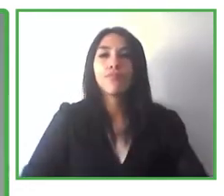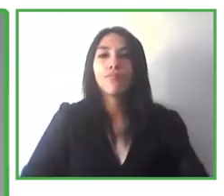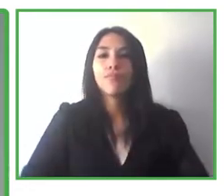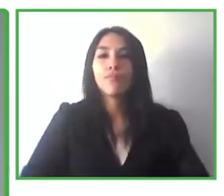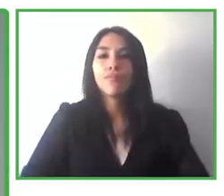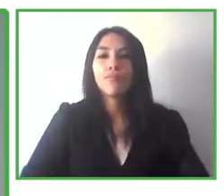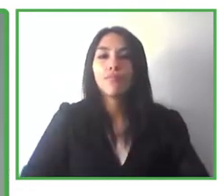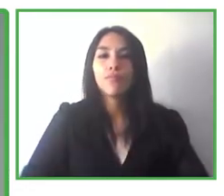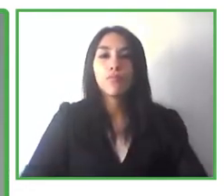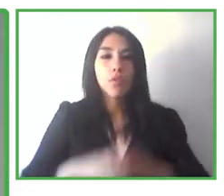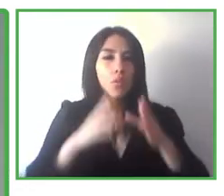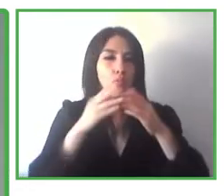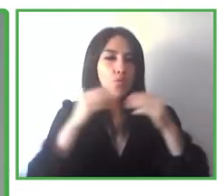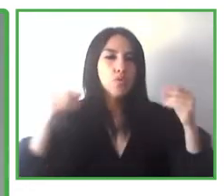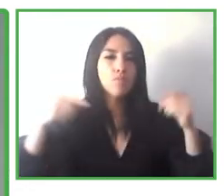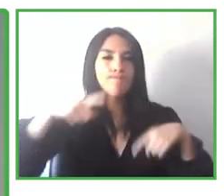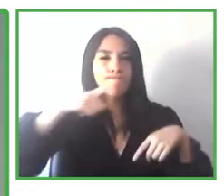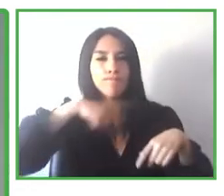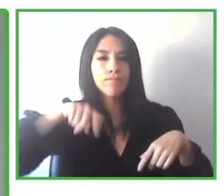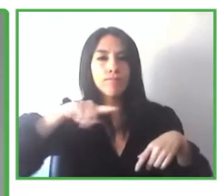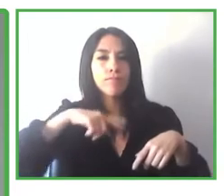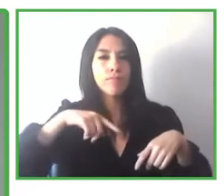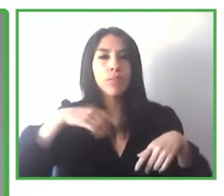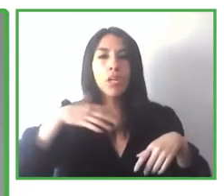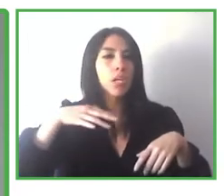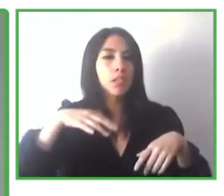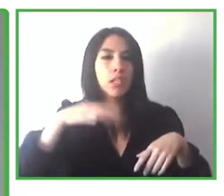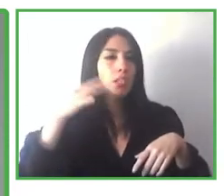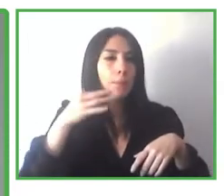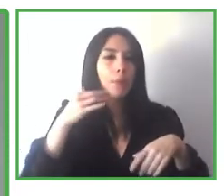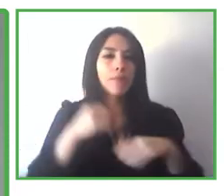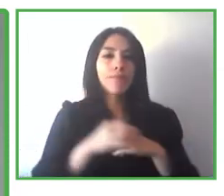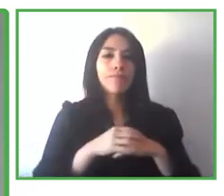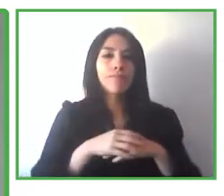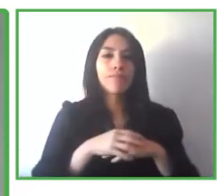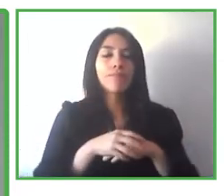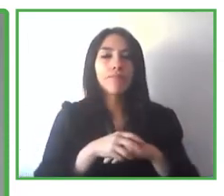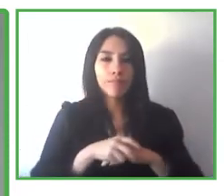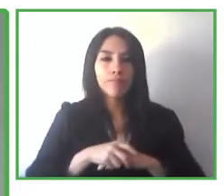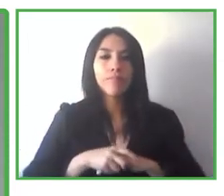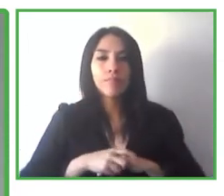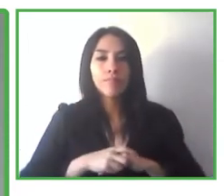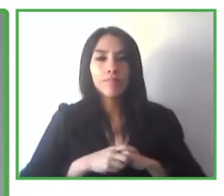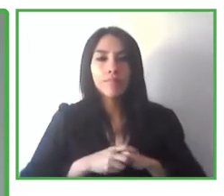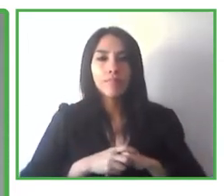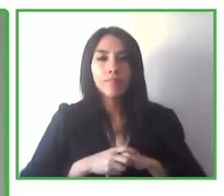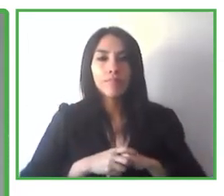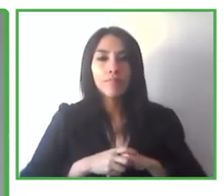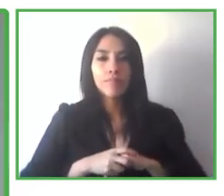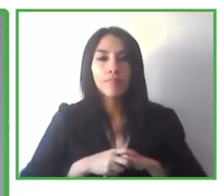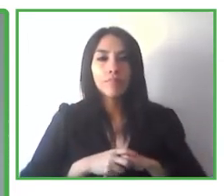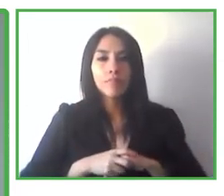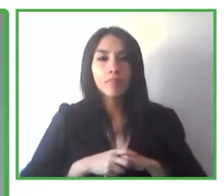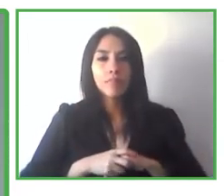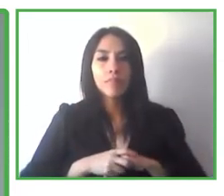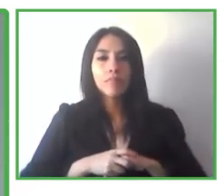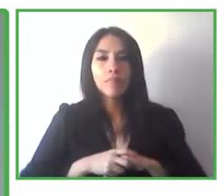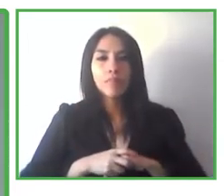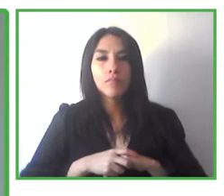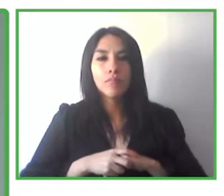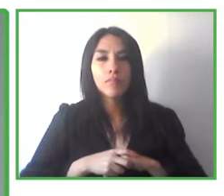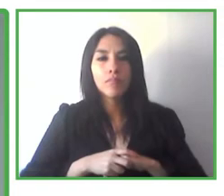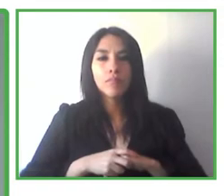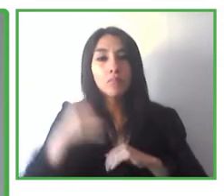as many of you know, more and more, they are being put in place, small devices that can be